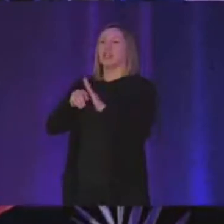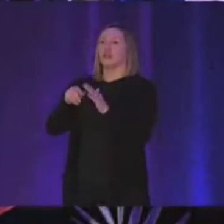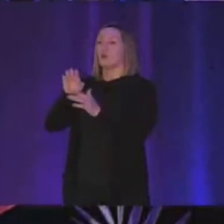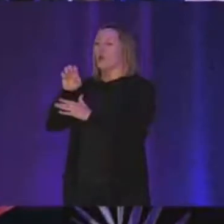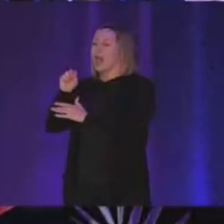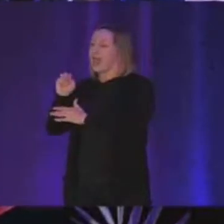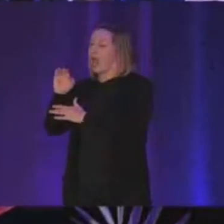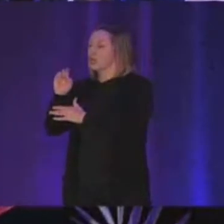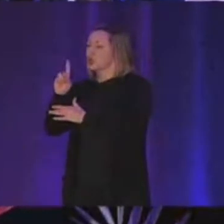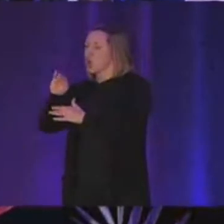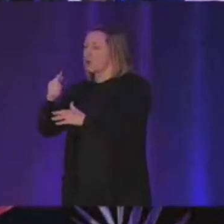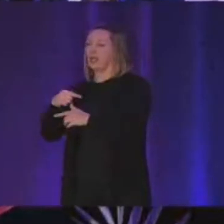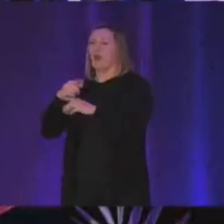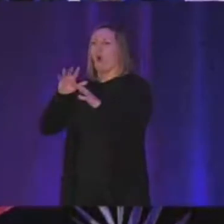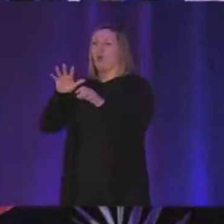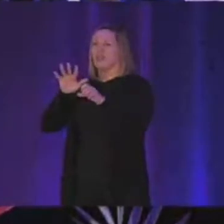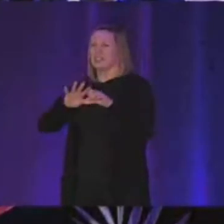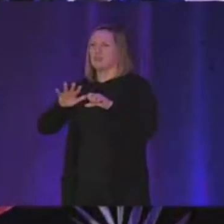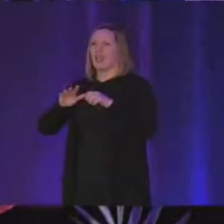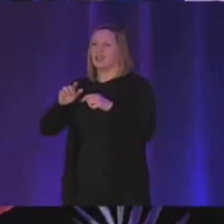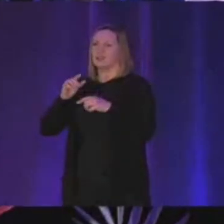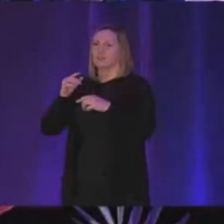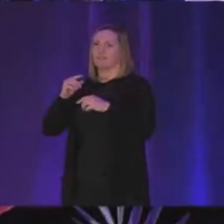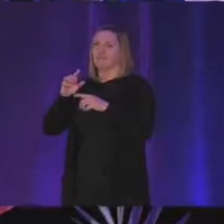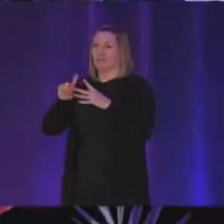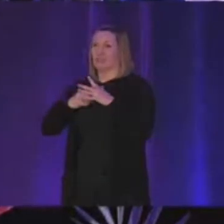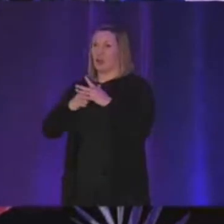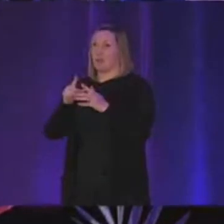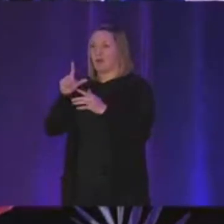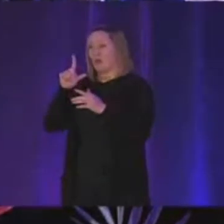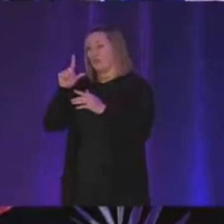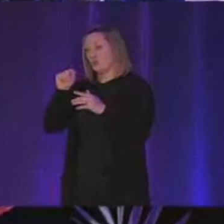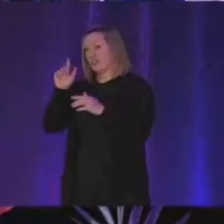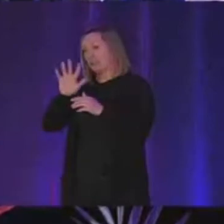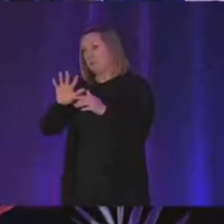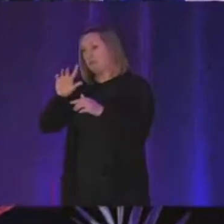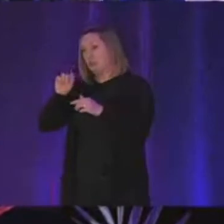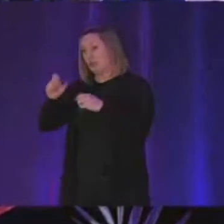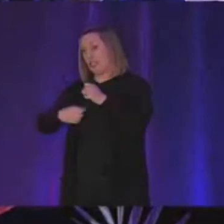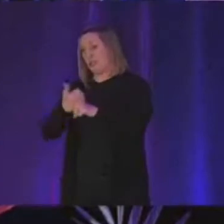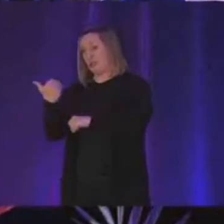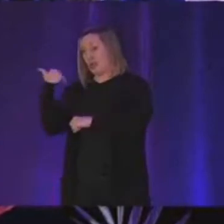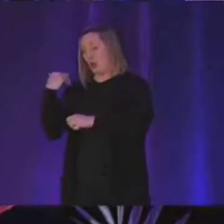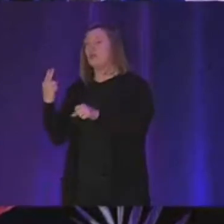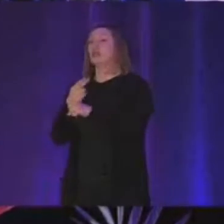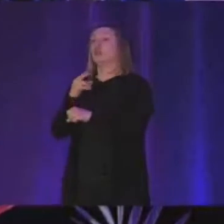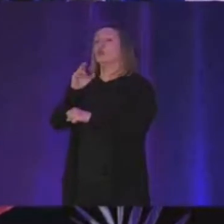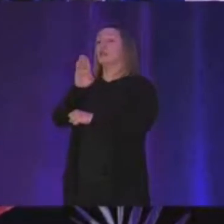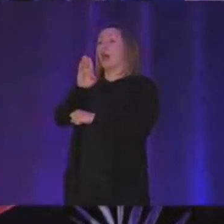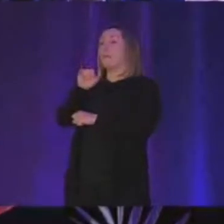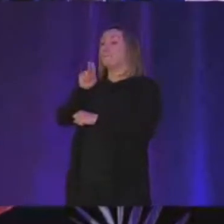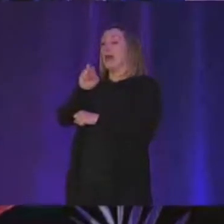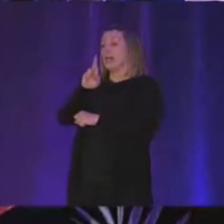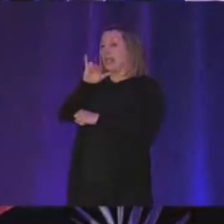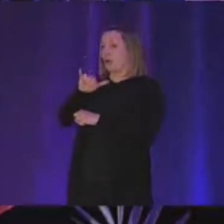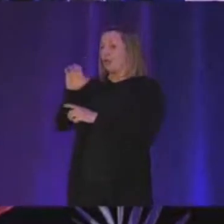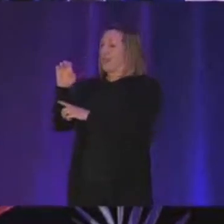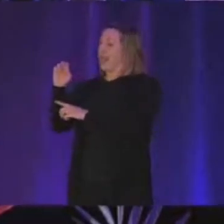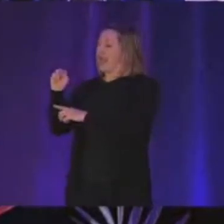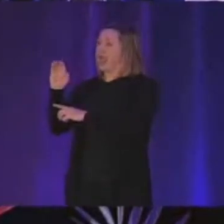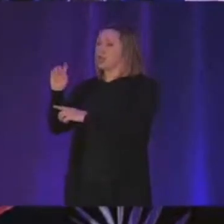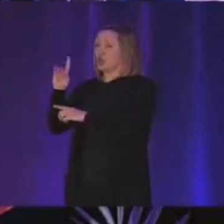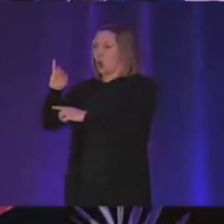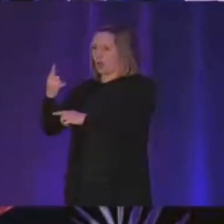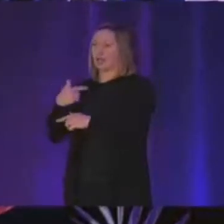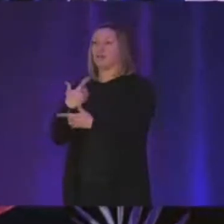this space has like started like 20 30 years ago and they use like binary encoding but in practice uh you can